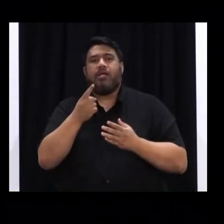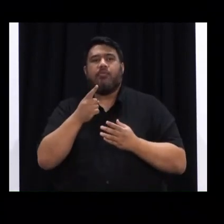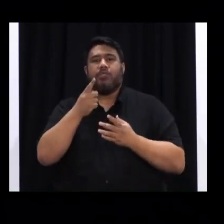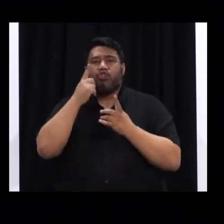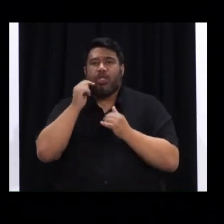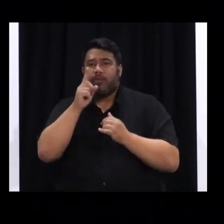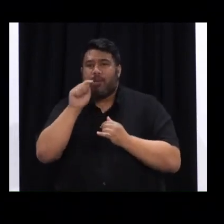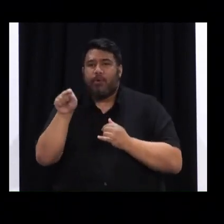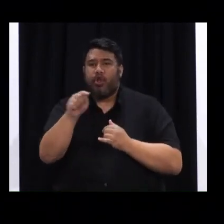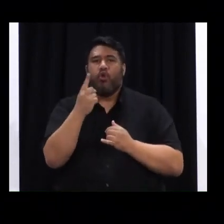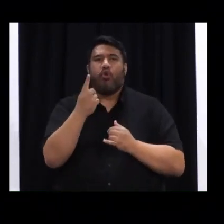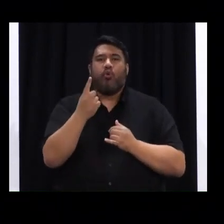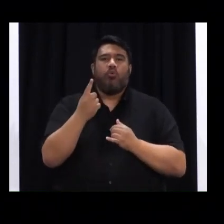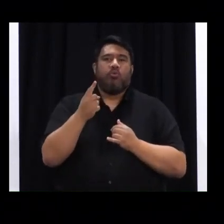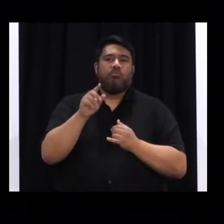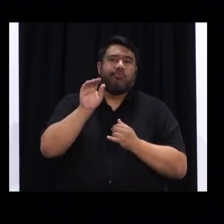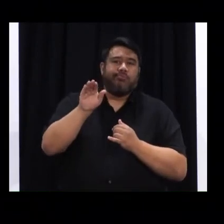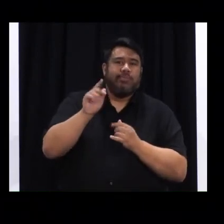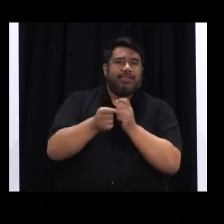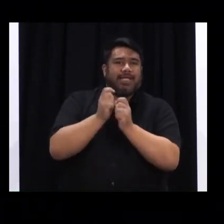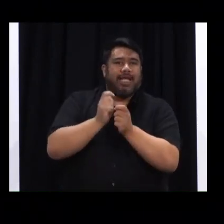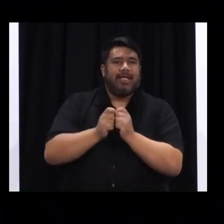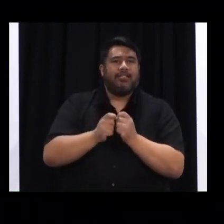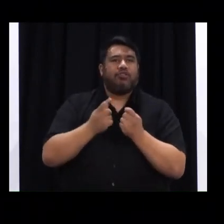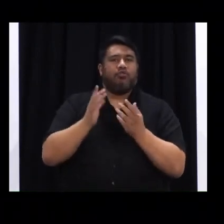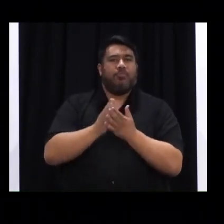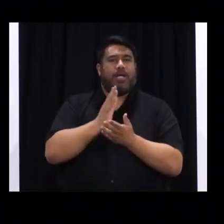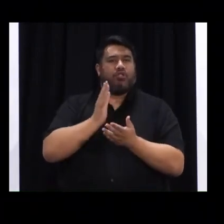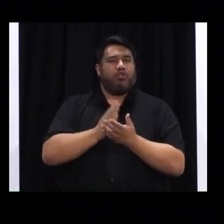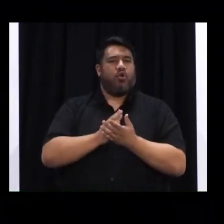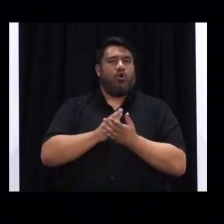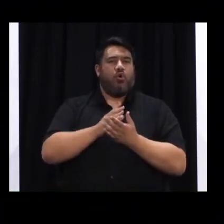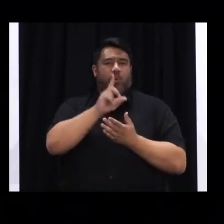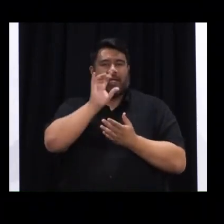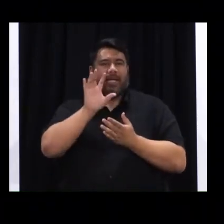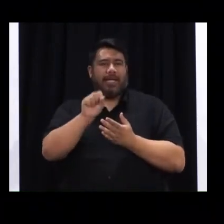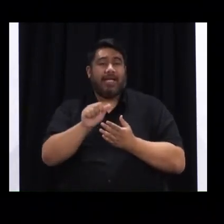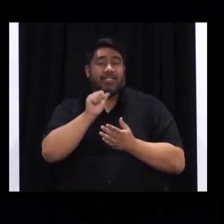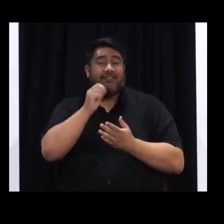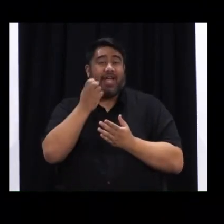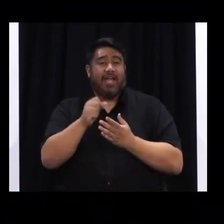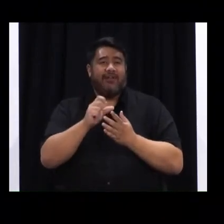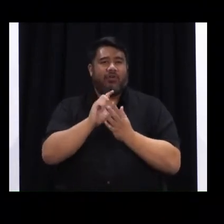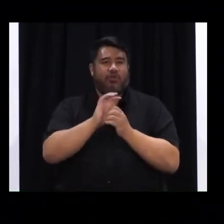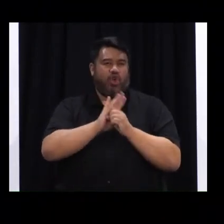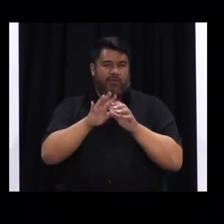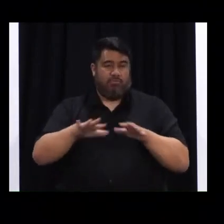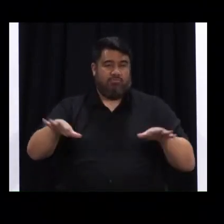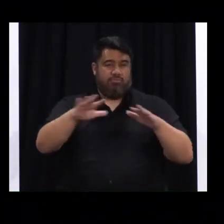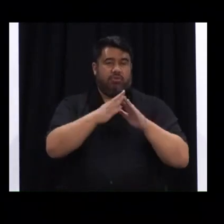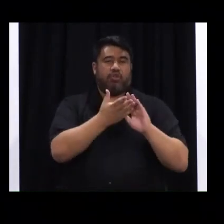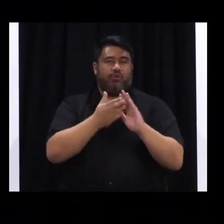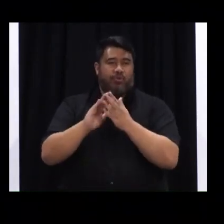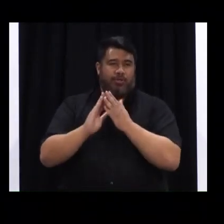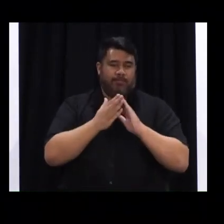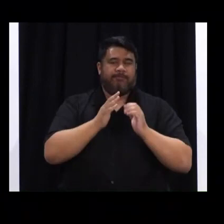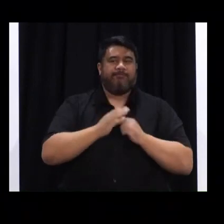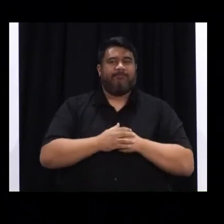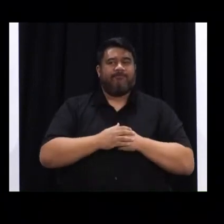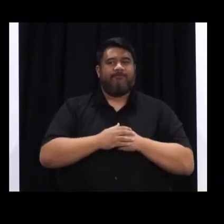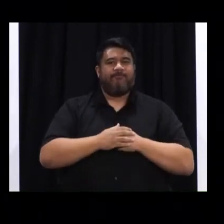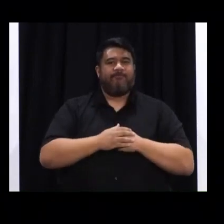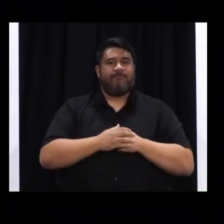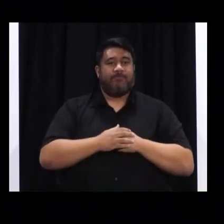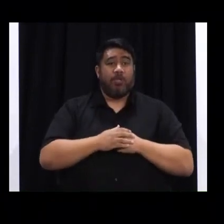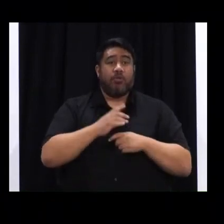As for the rules, we have seen that if you give Delta an inch, it will take a mile. So please keep up all the scanning, mask